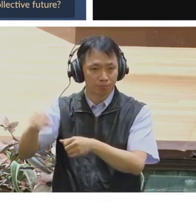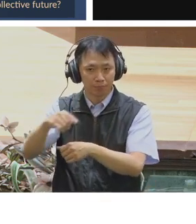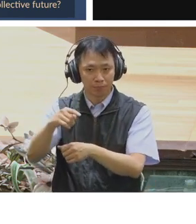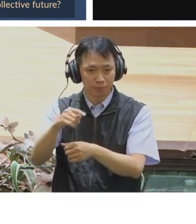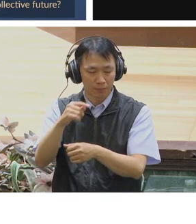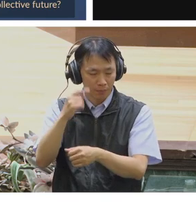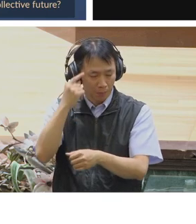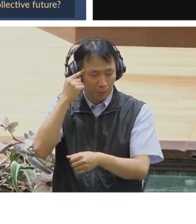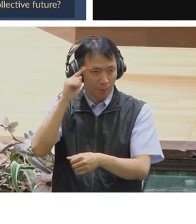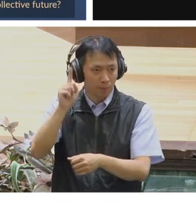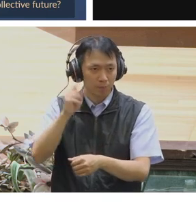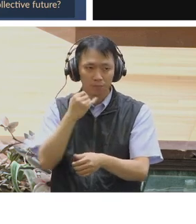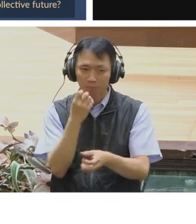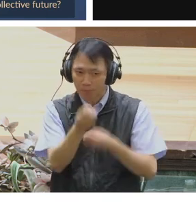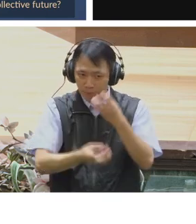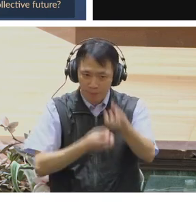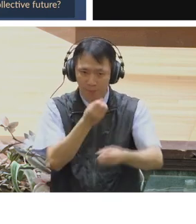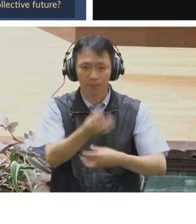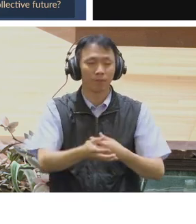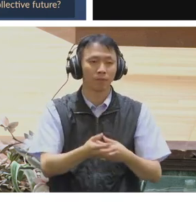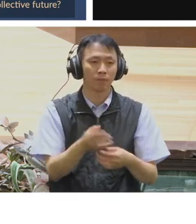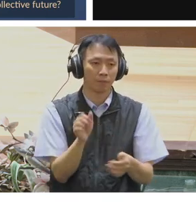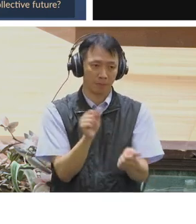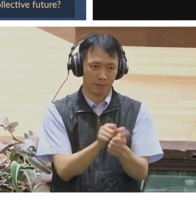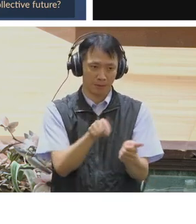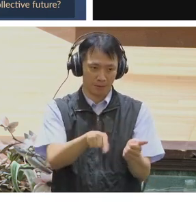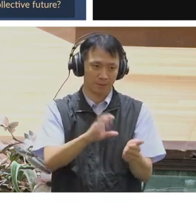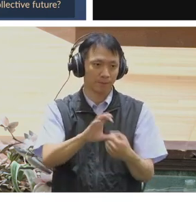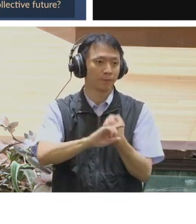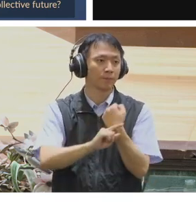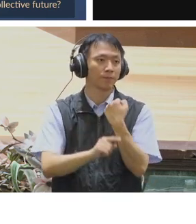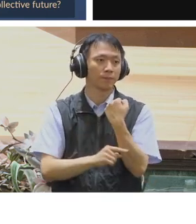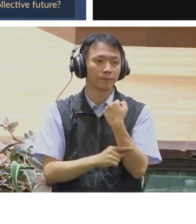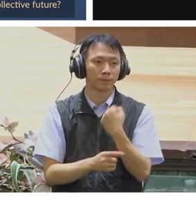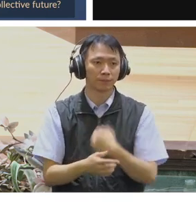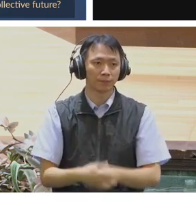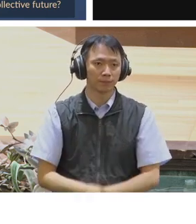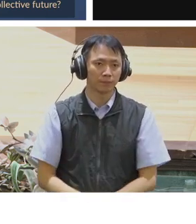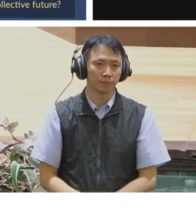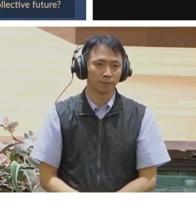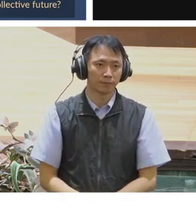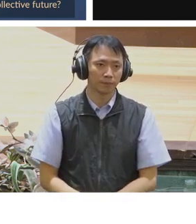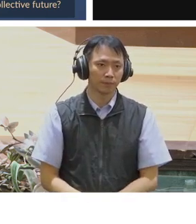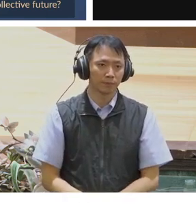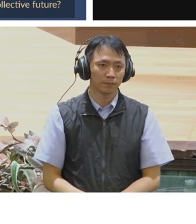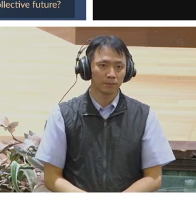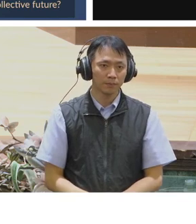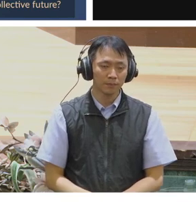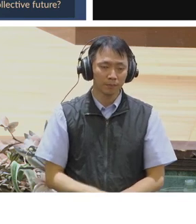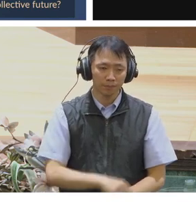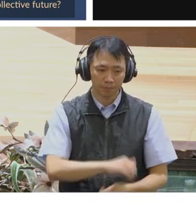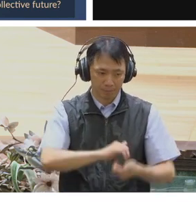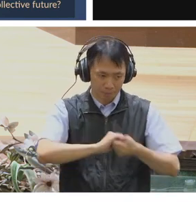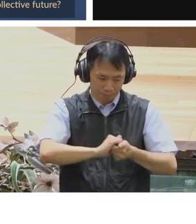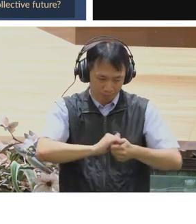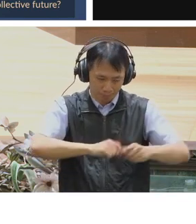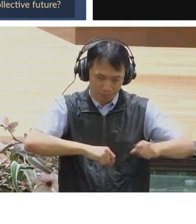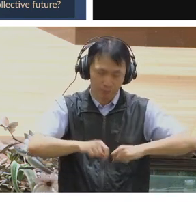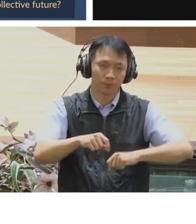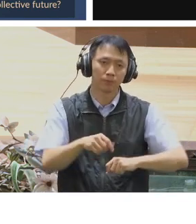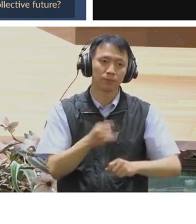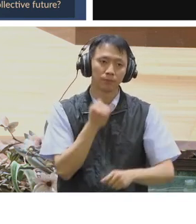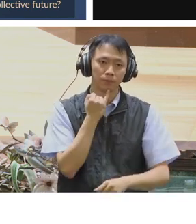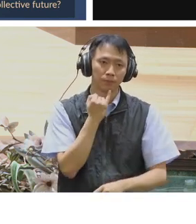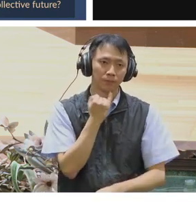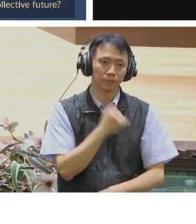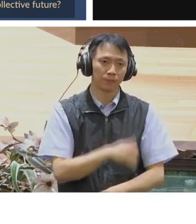processes in a way that changes the policies. But this is also respecting the